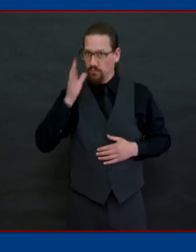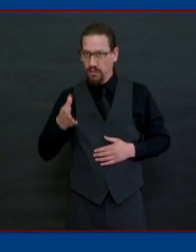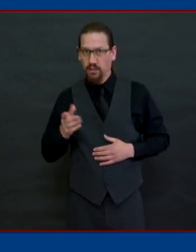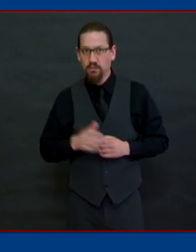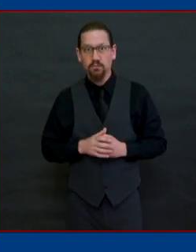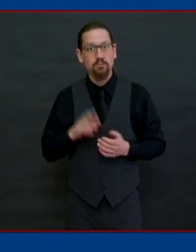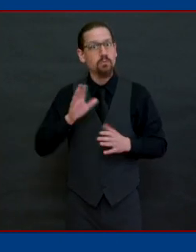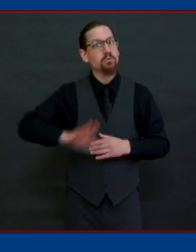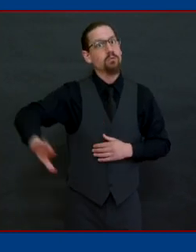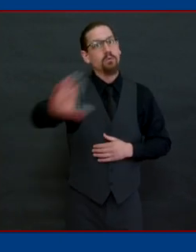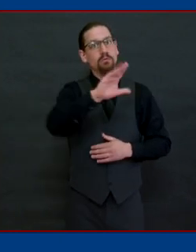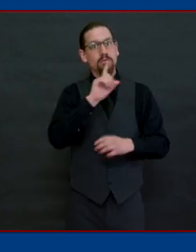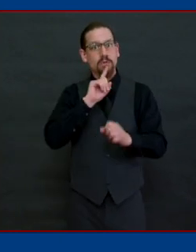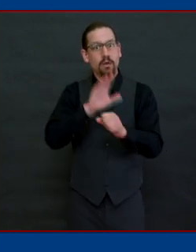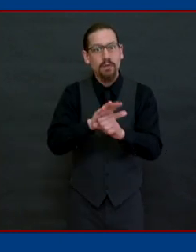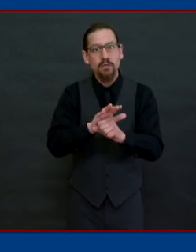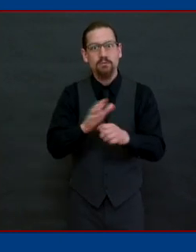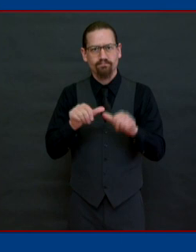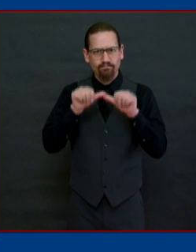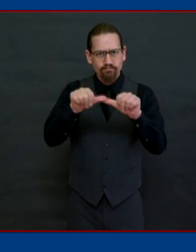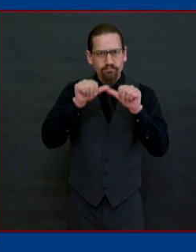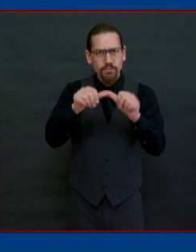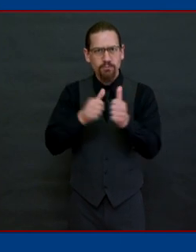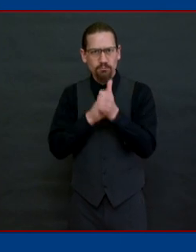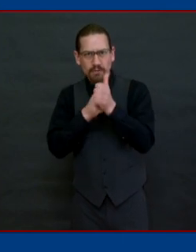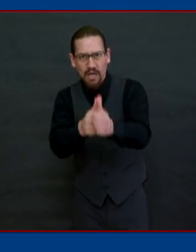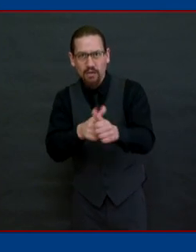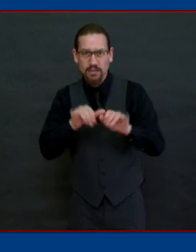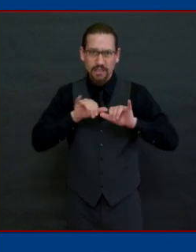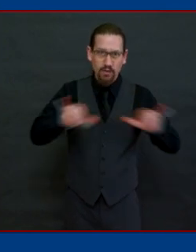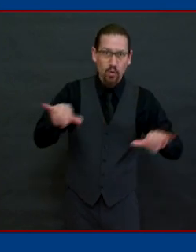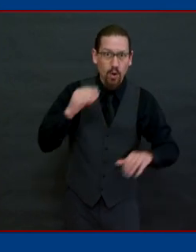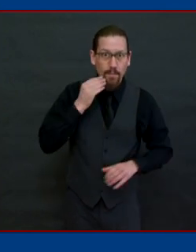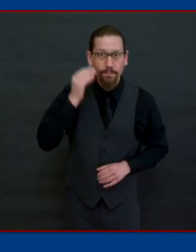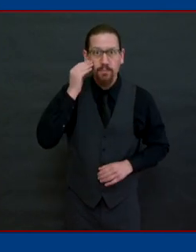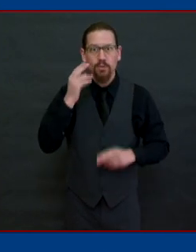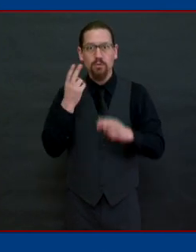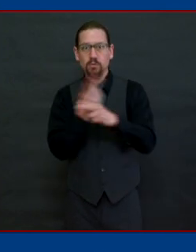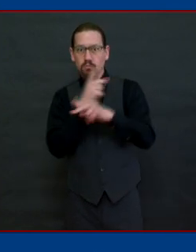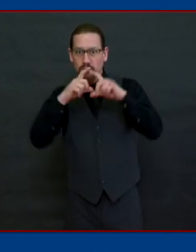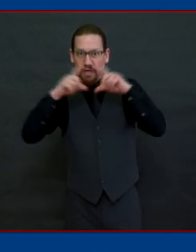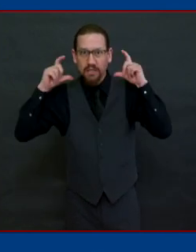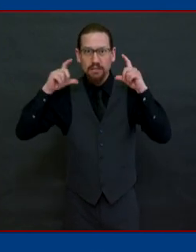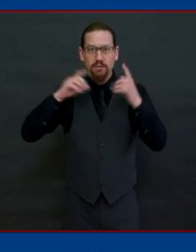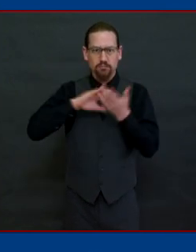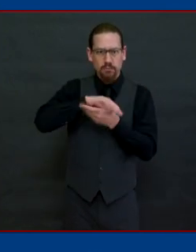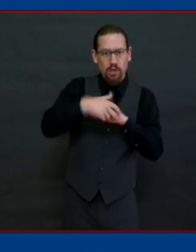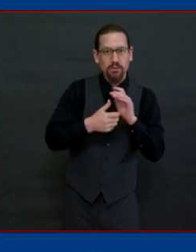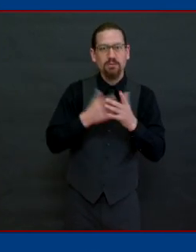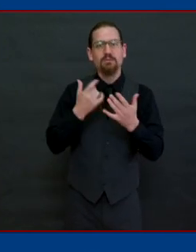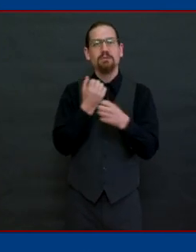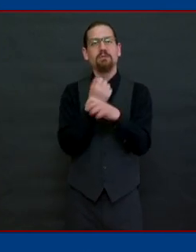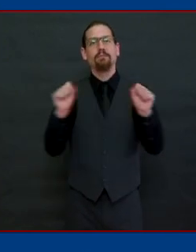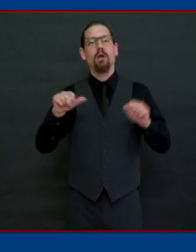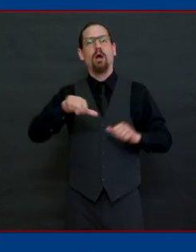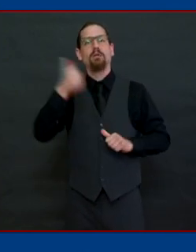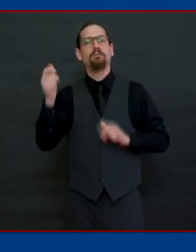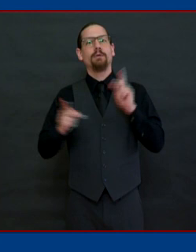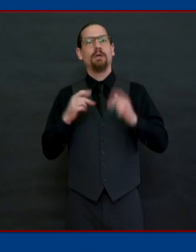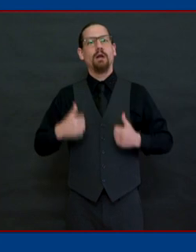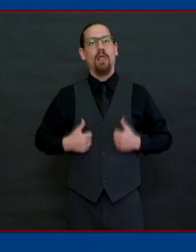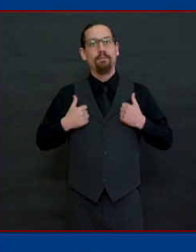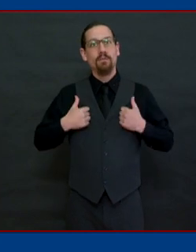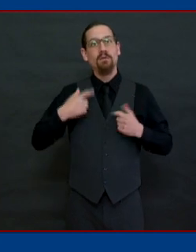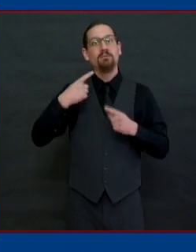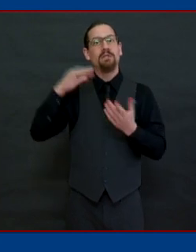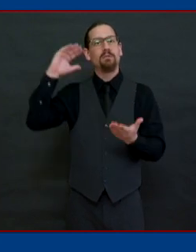wearing staying at home is working is saving lives and is getting us that much closer to a place where we can return to some